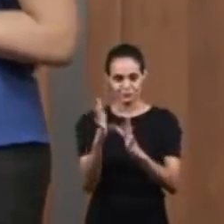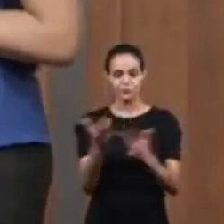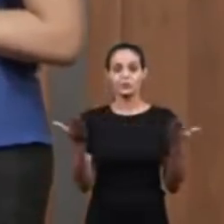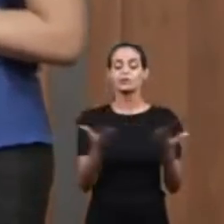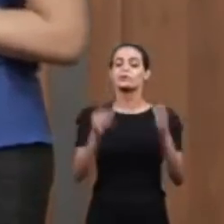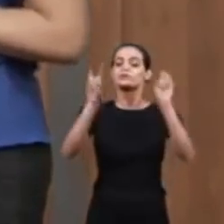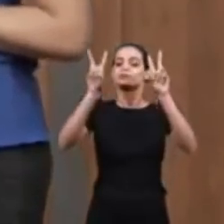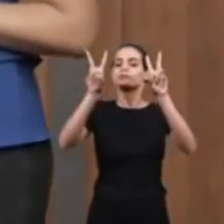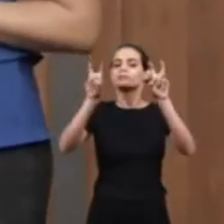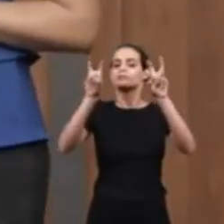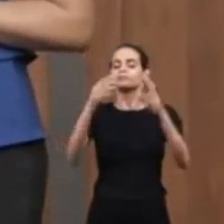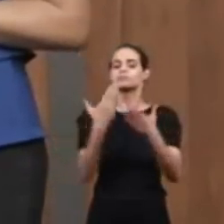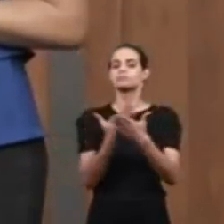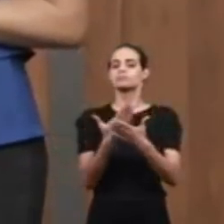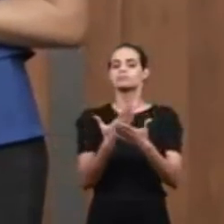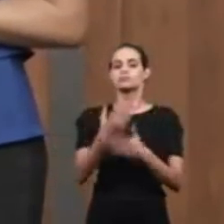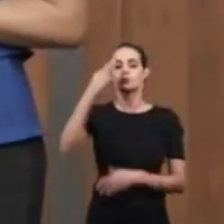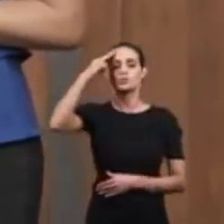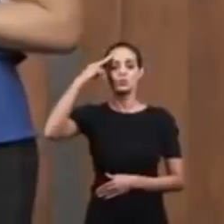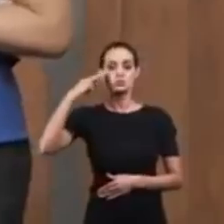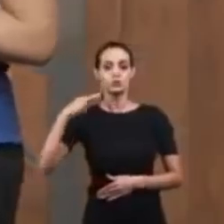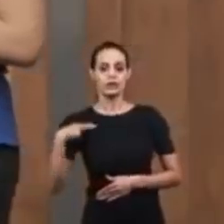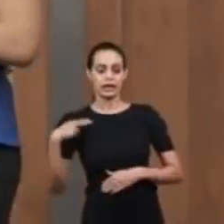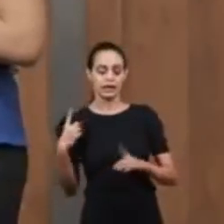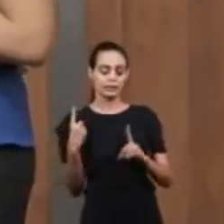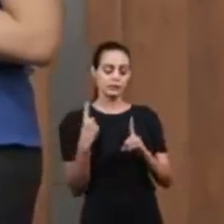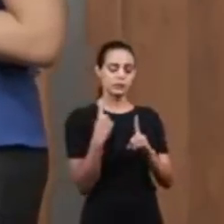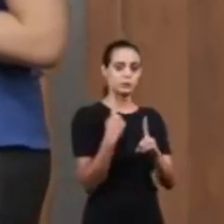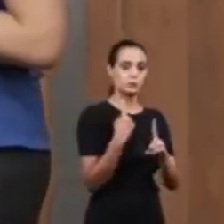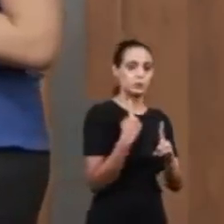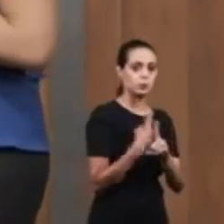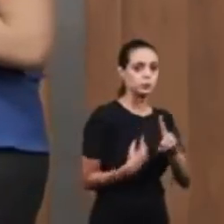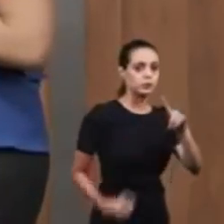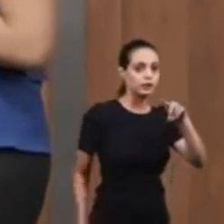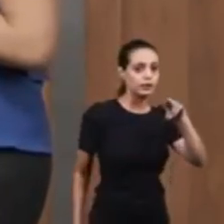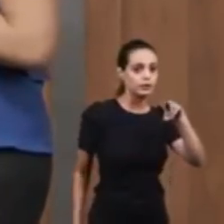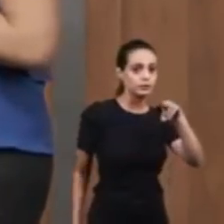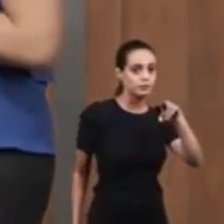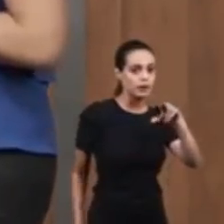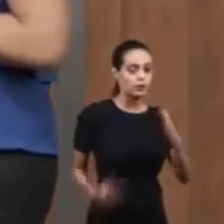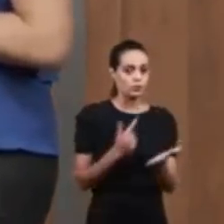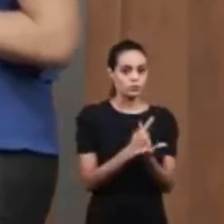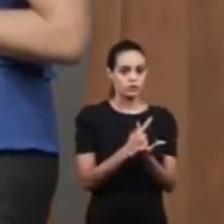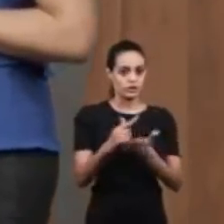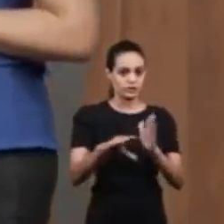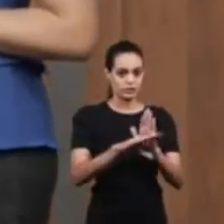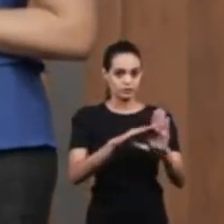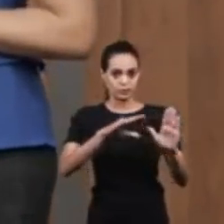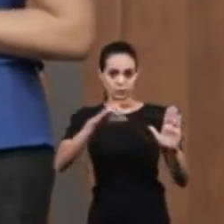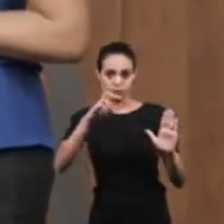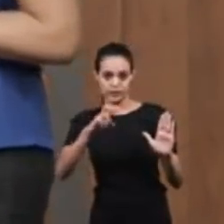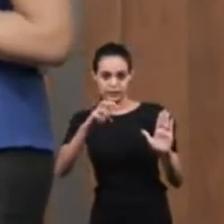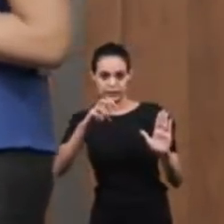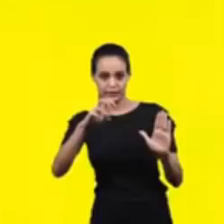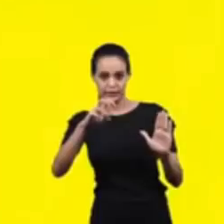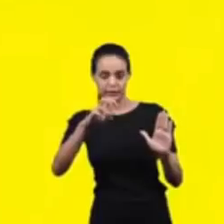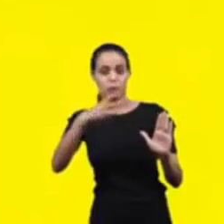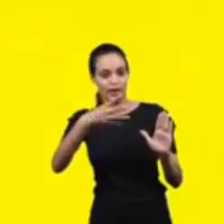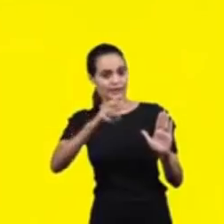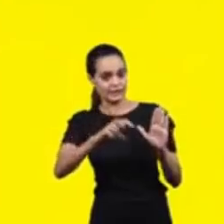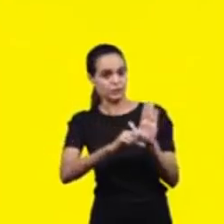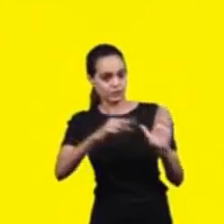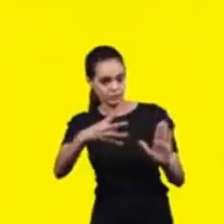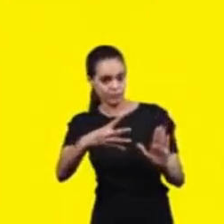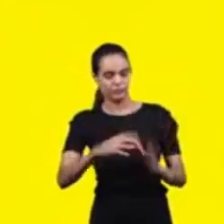encounter of Joseph with his brothers We will read in Genesis chapter 45 verse 4 Let's read